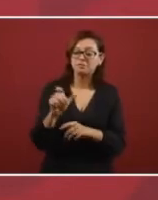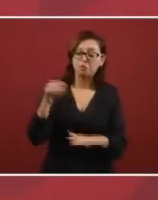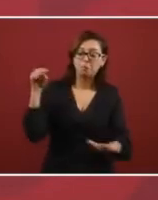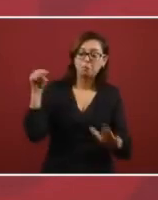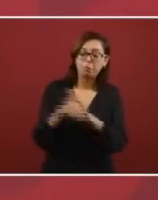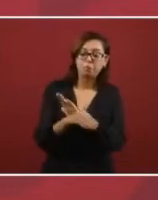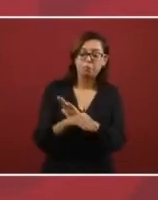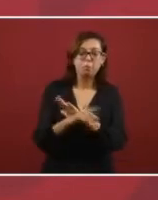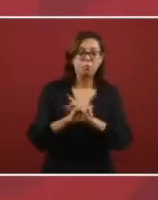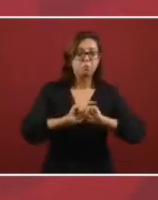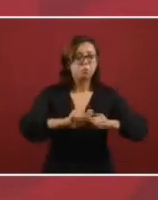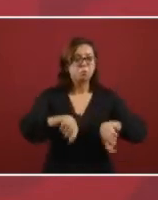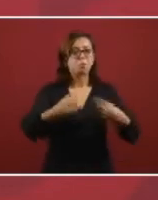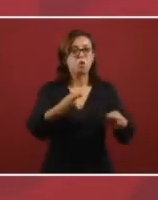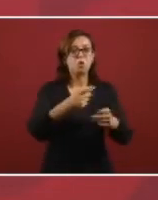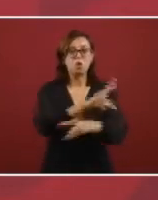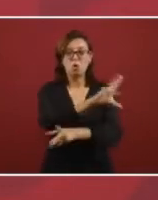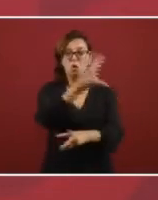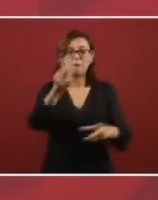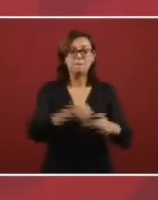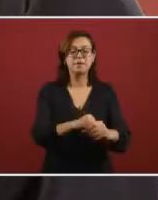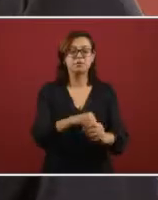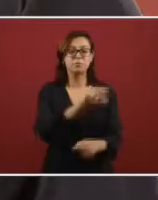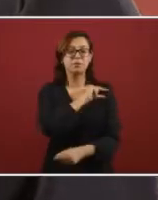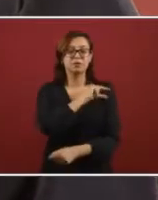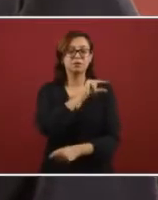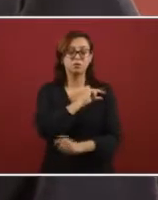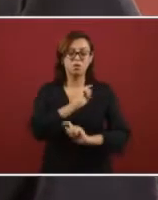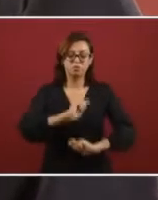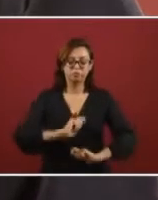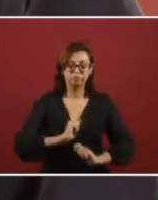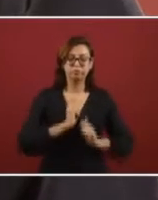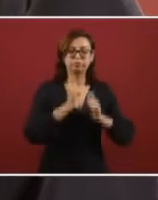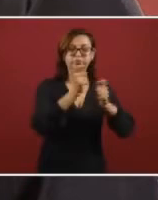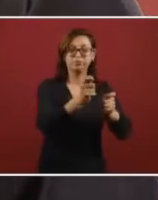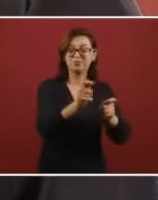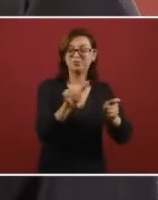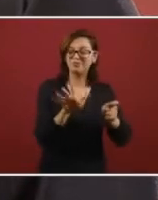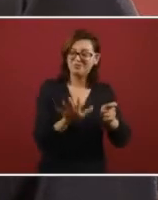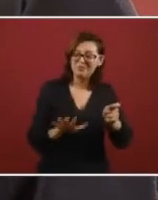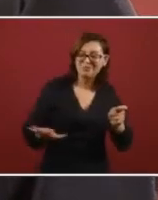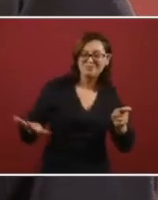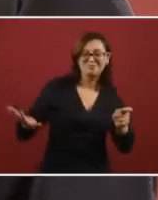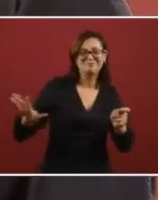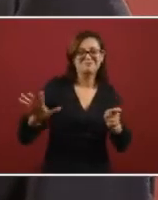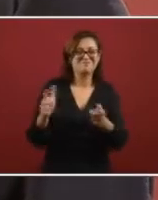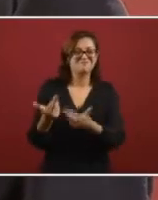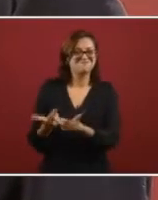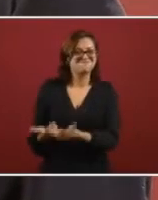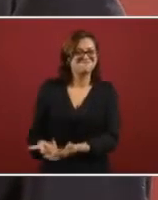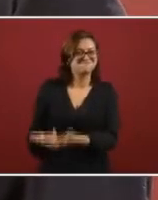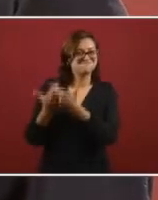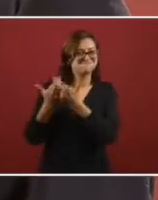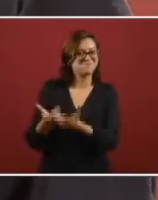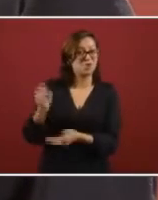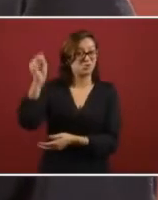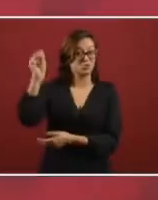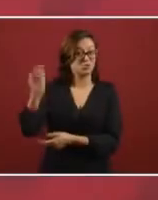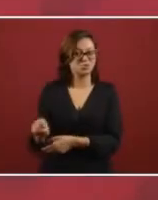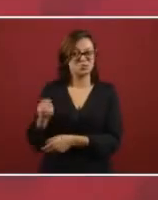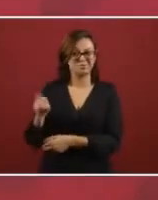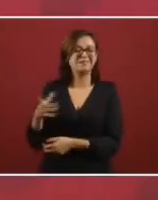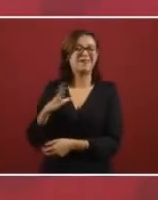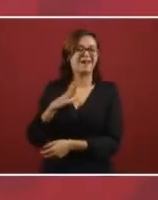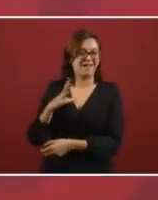so they could finish using all that up then the campuses or the fields